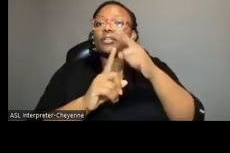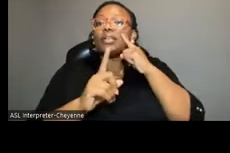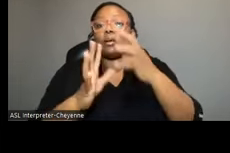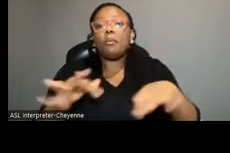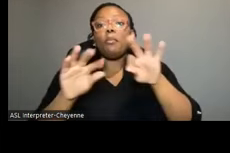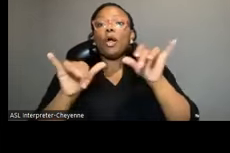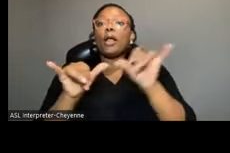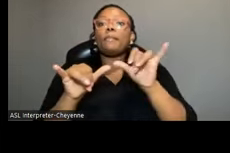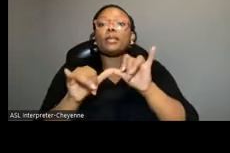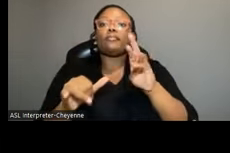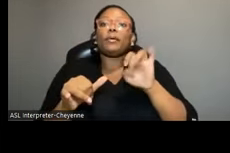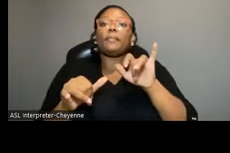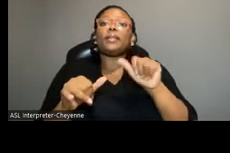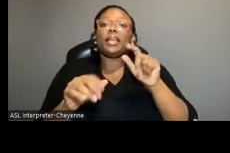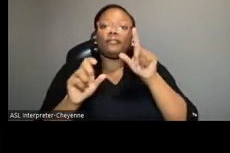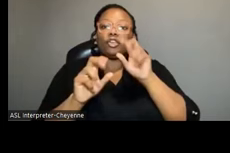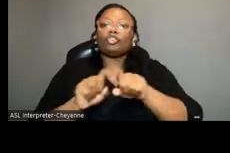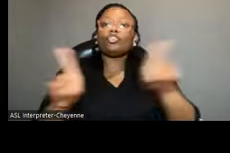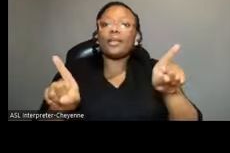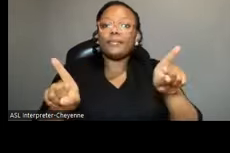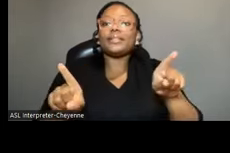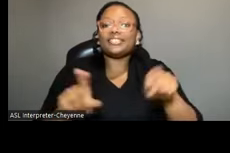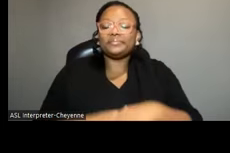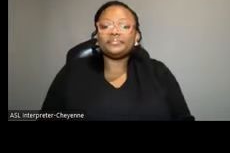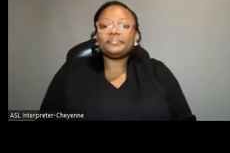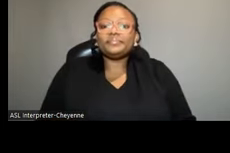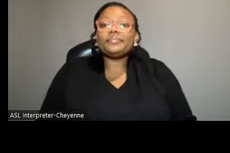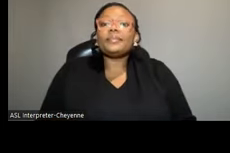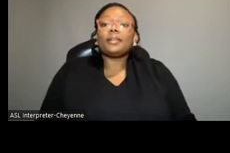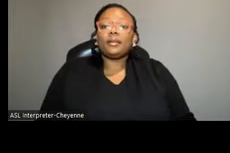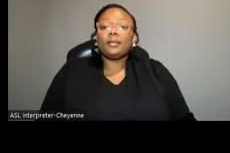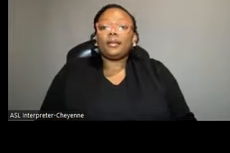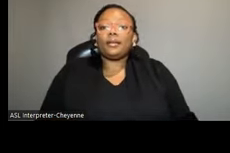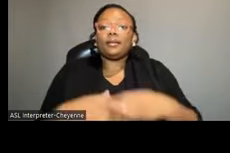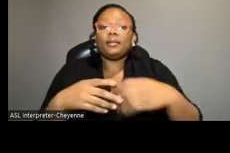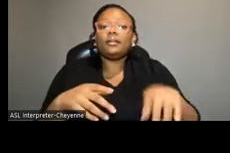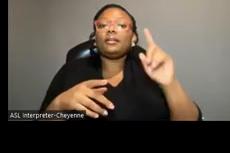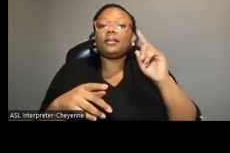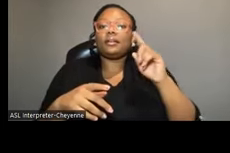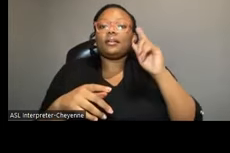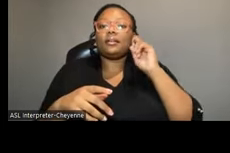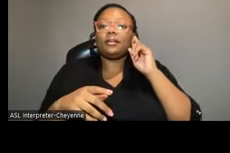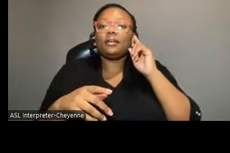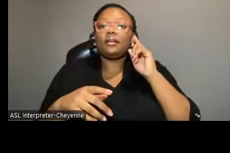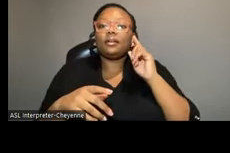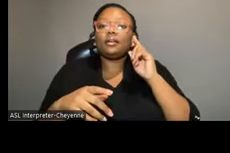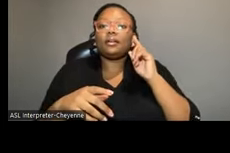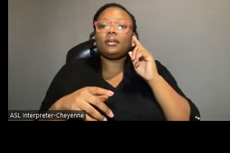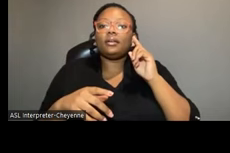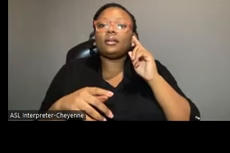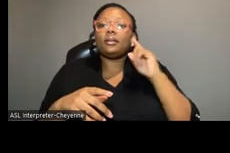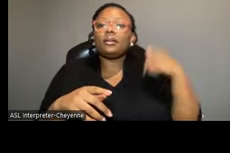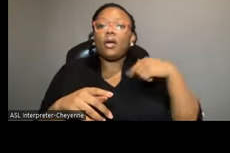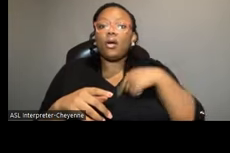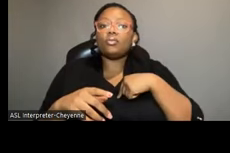malaria transmission, mosquito activity in fact. But also we see nitrogen use and sediment runoff, which are indicators